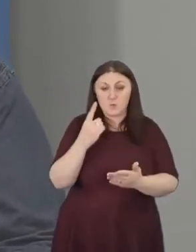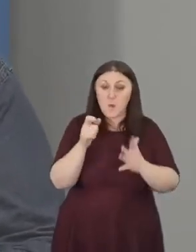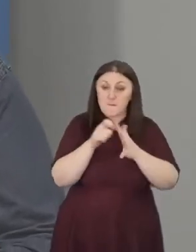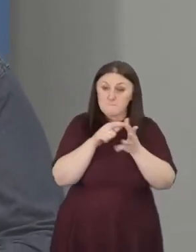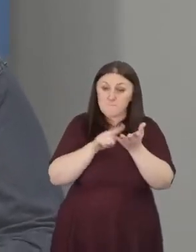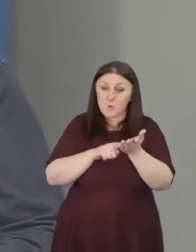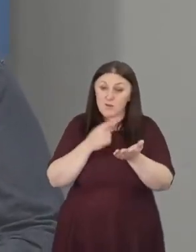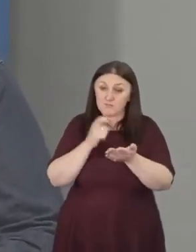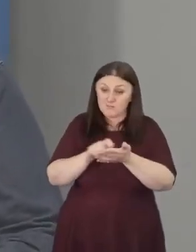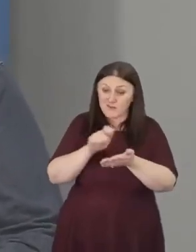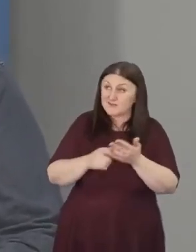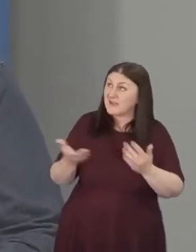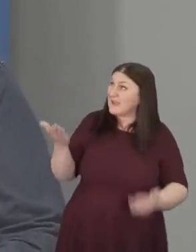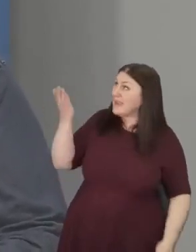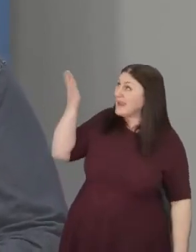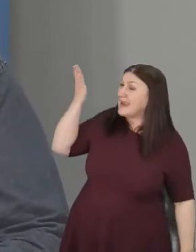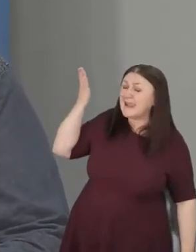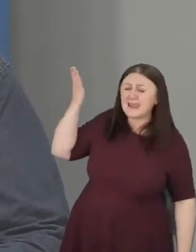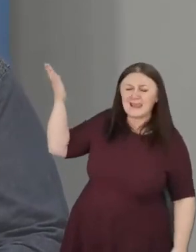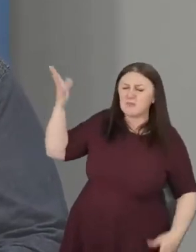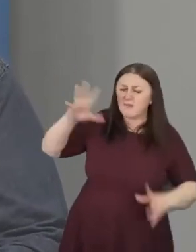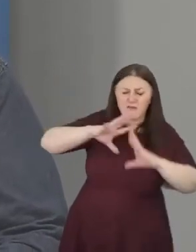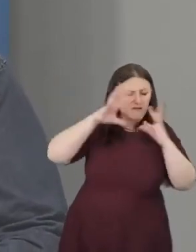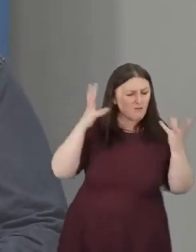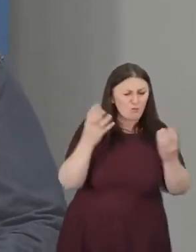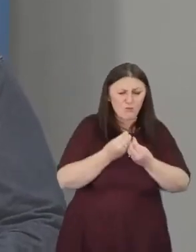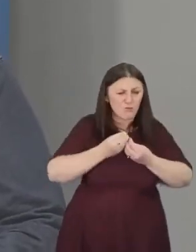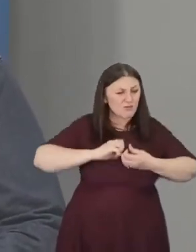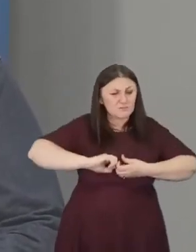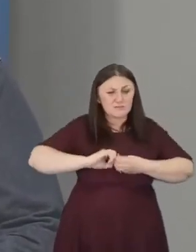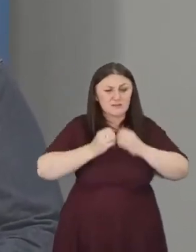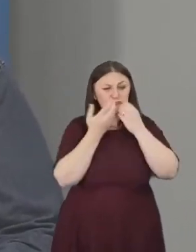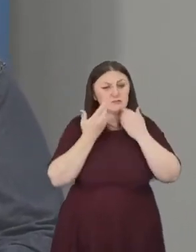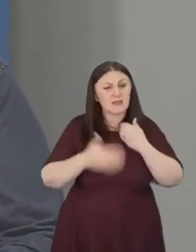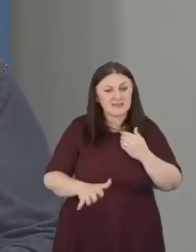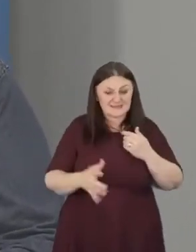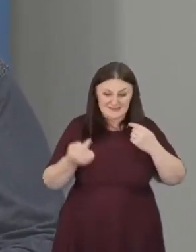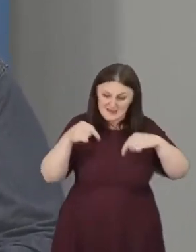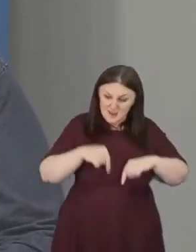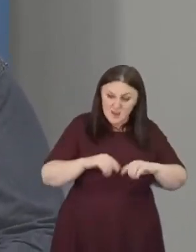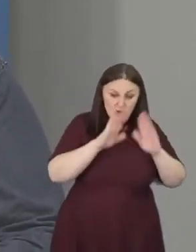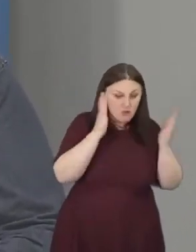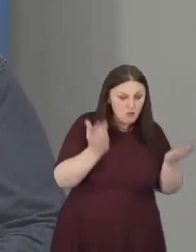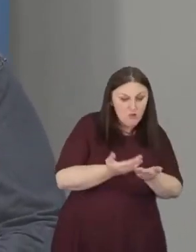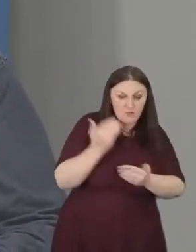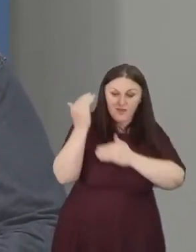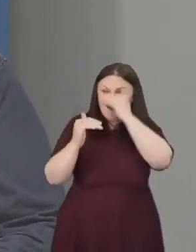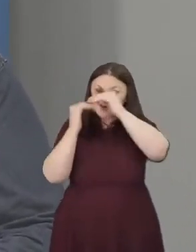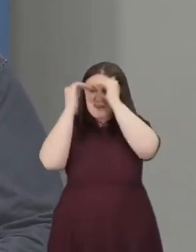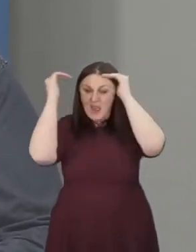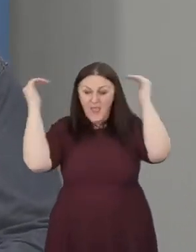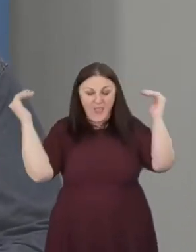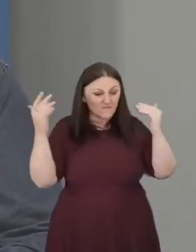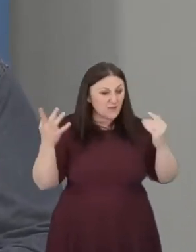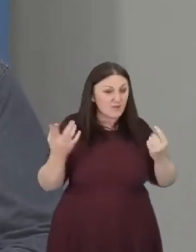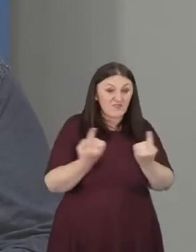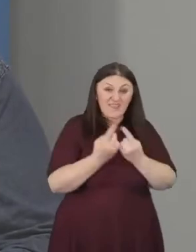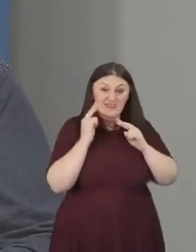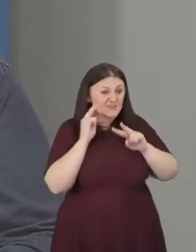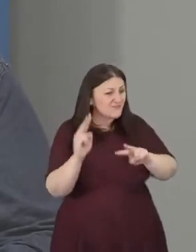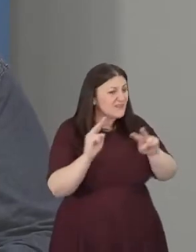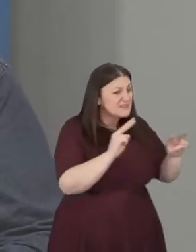all things were created, things in heaven and on earth, visible and invisible.